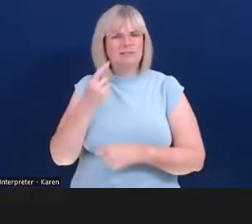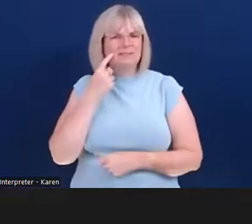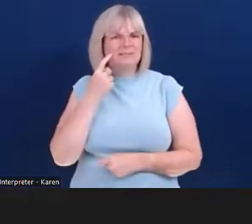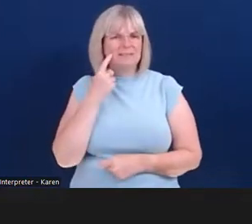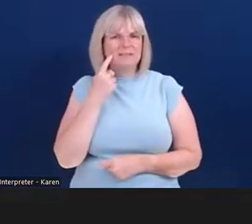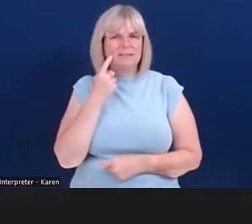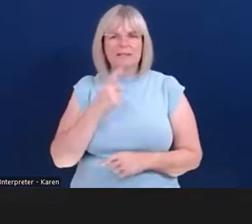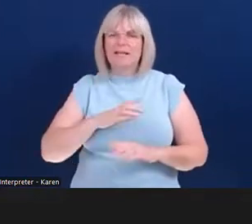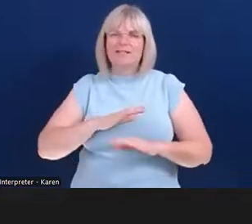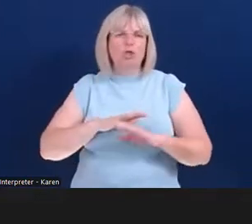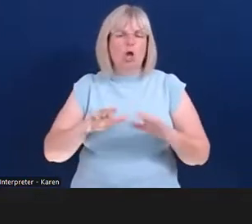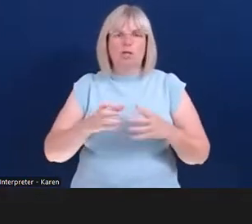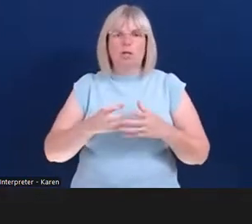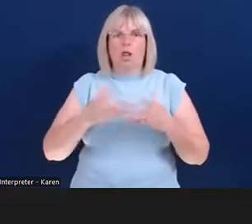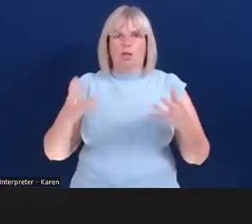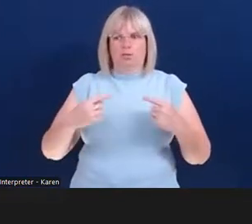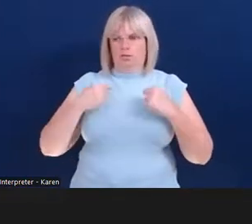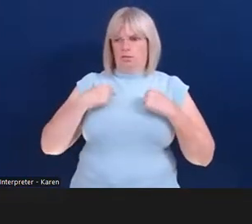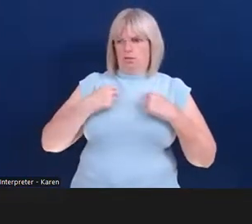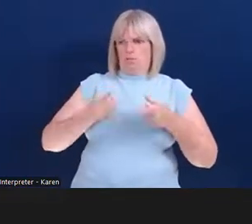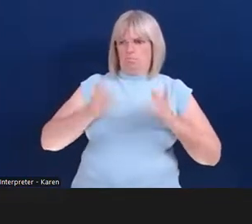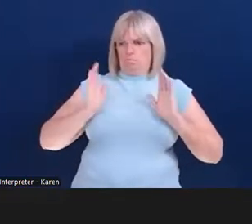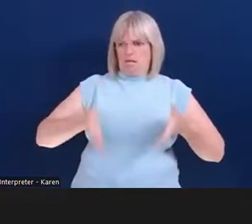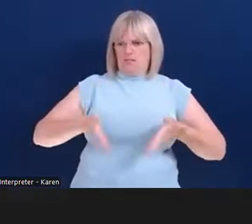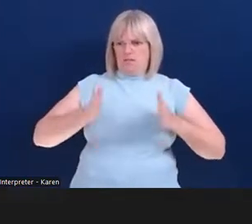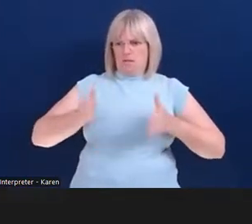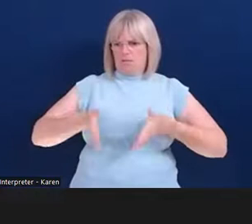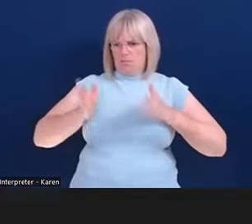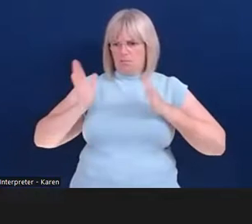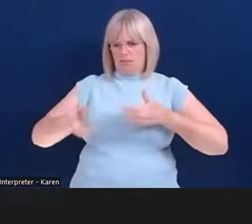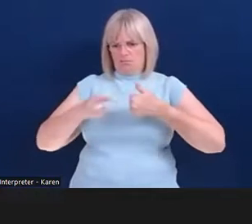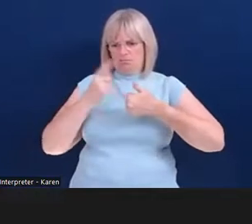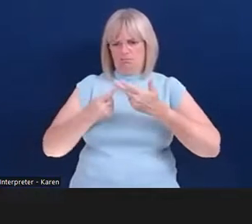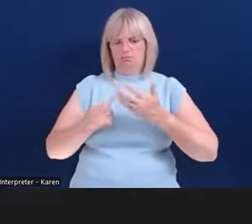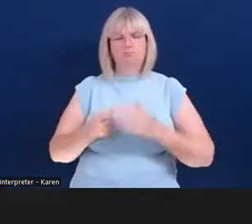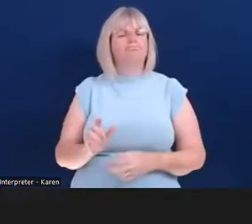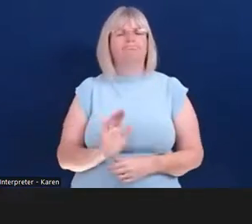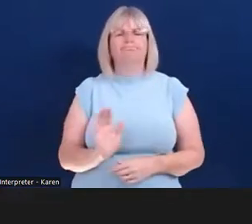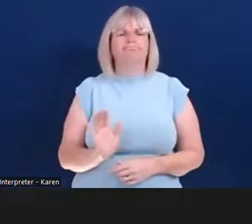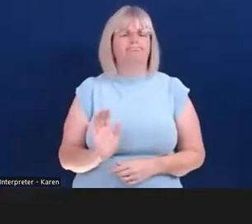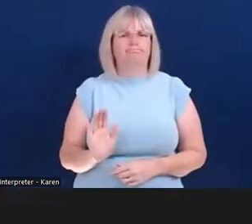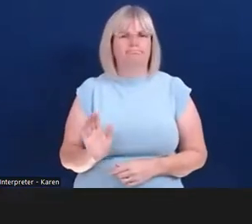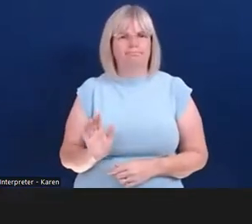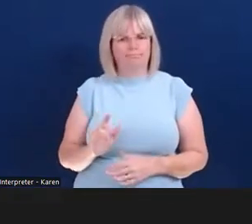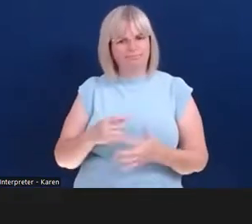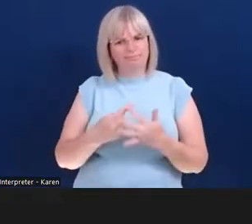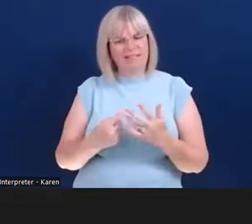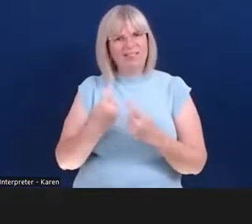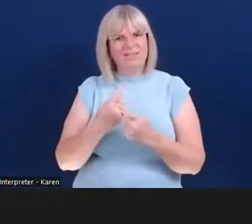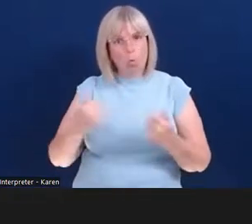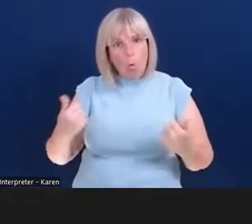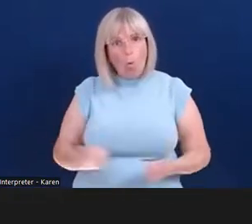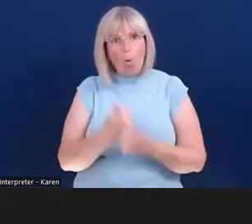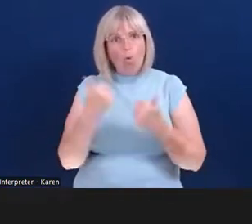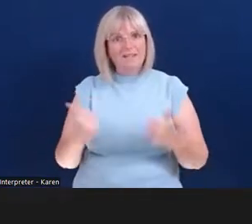on what the employer must do and there's no additional work as such. It's things that you're already doing for your employees